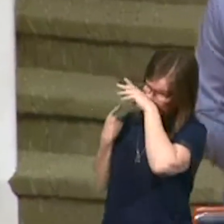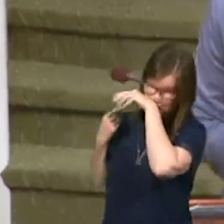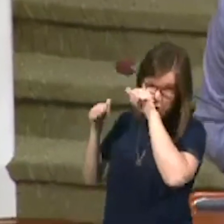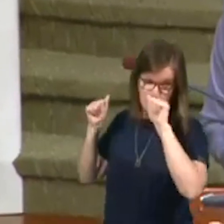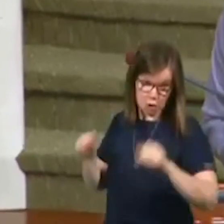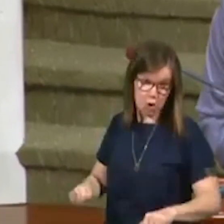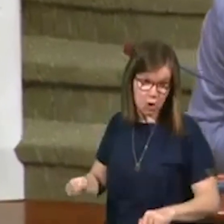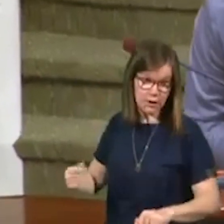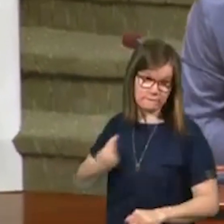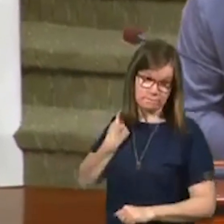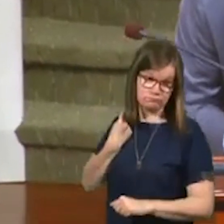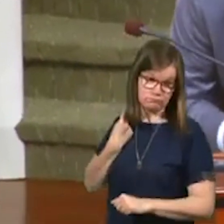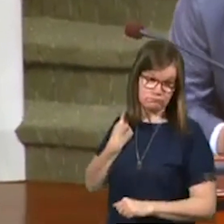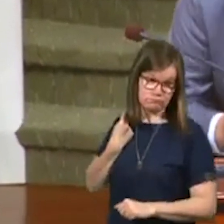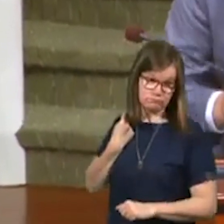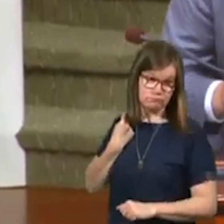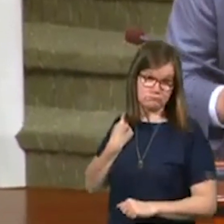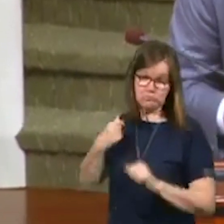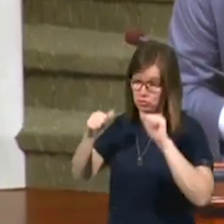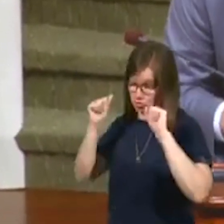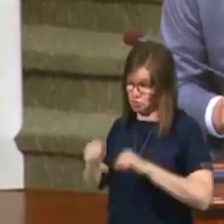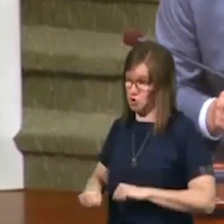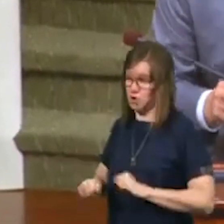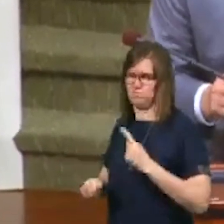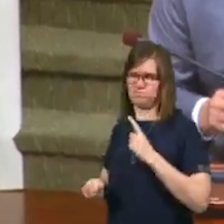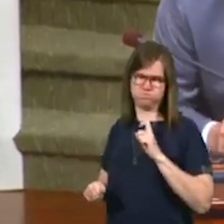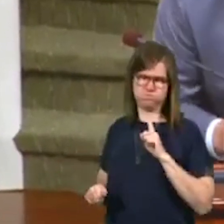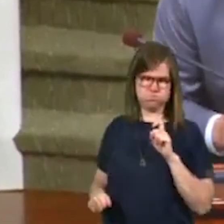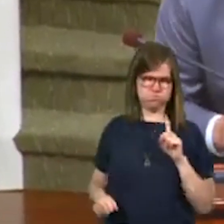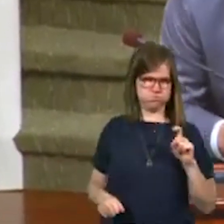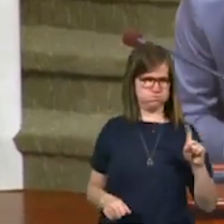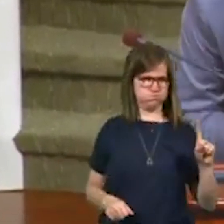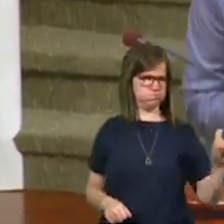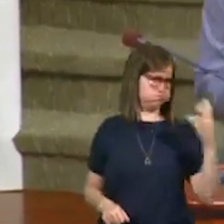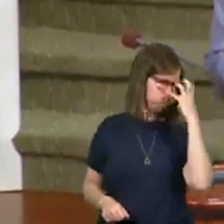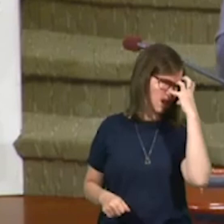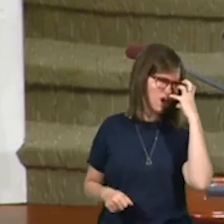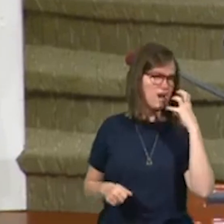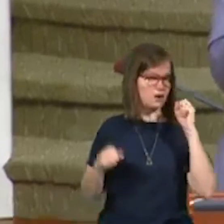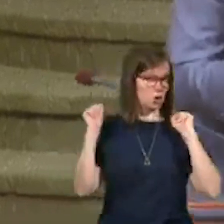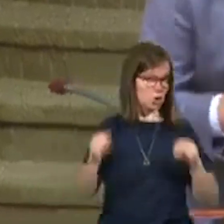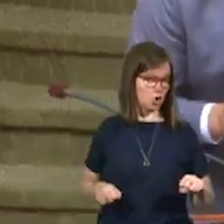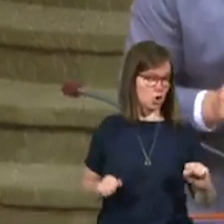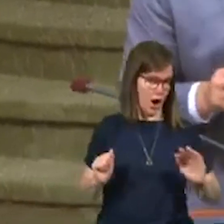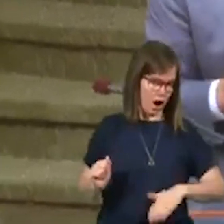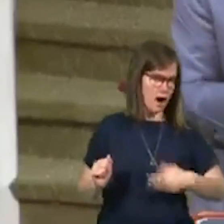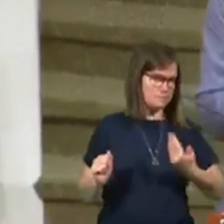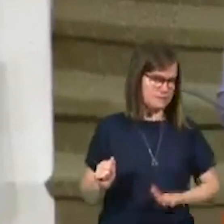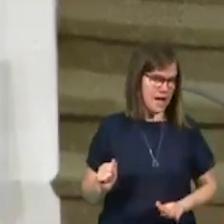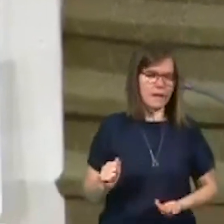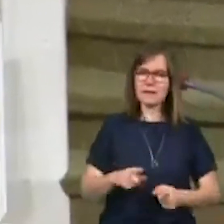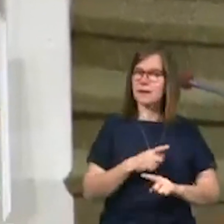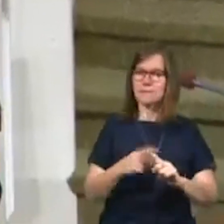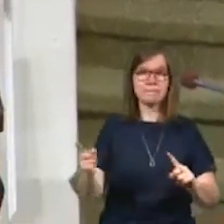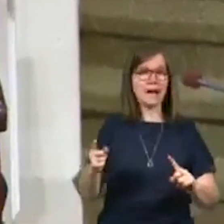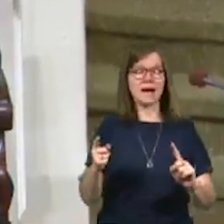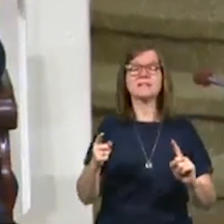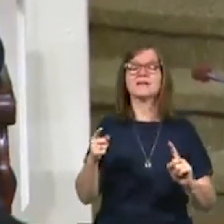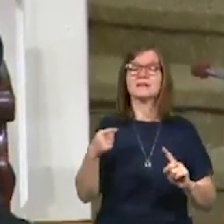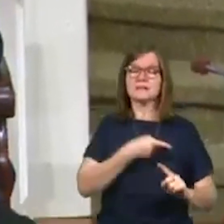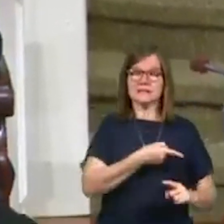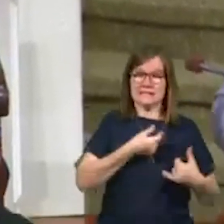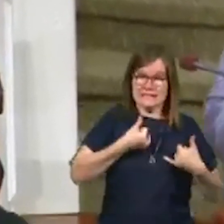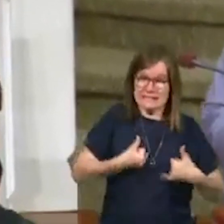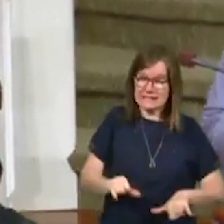had good reason to be offended. She could have walked away mad at Christ. She could have walked away upset, but the truth of the matter is she